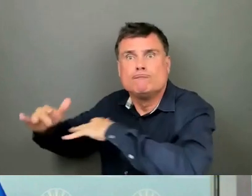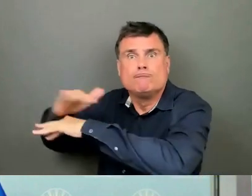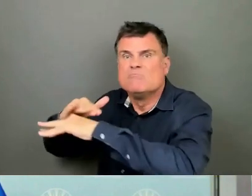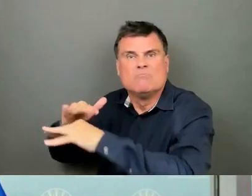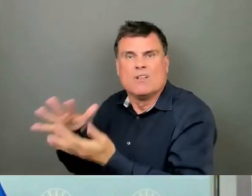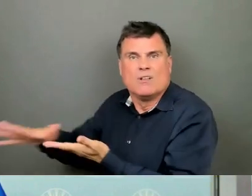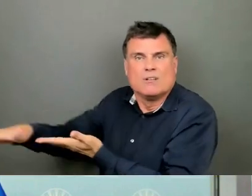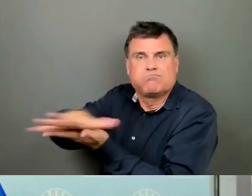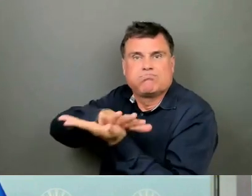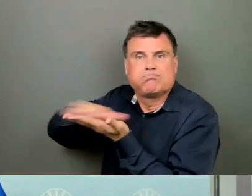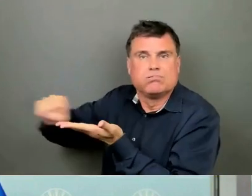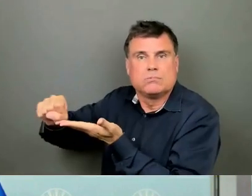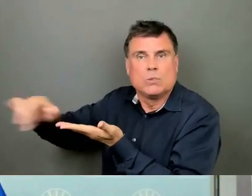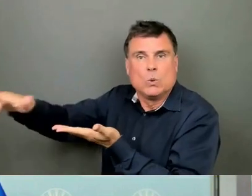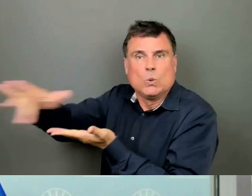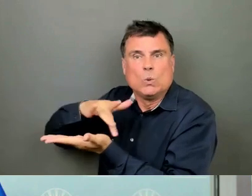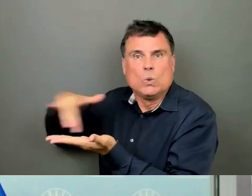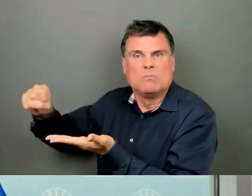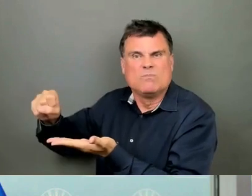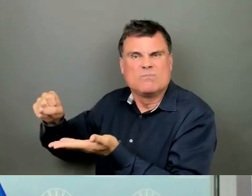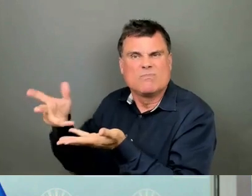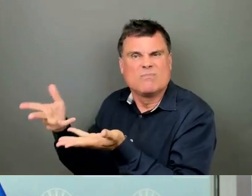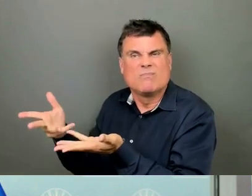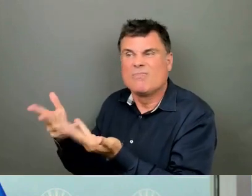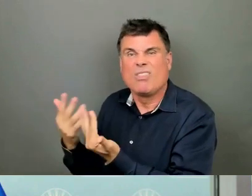lot full of weeds for more than a decade.